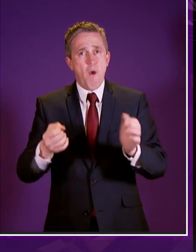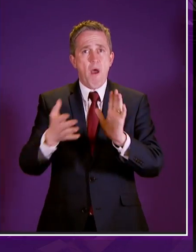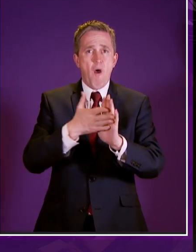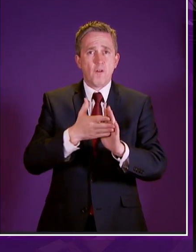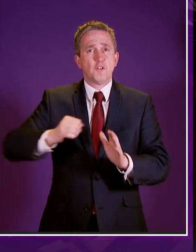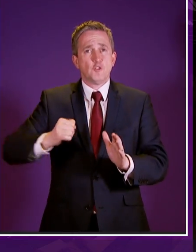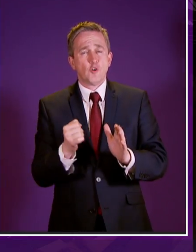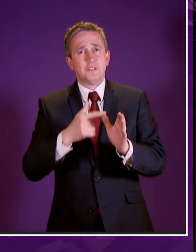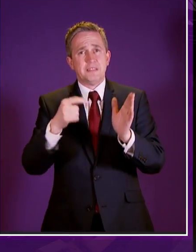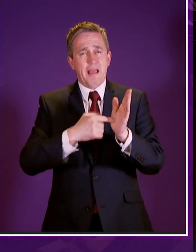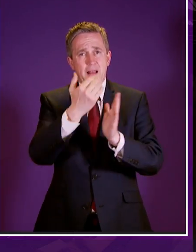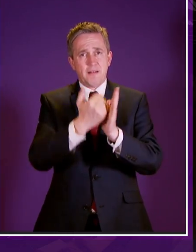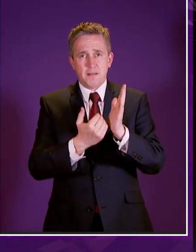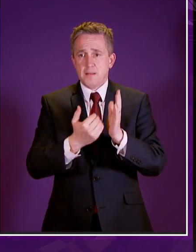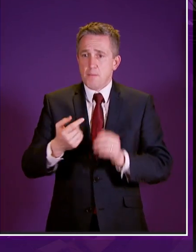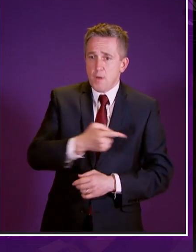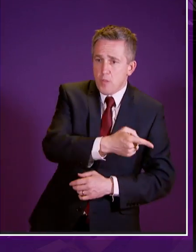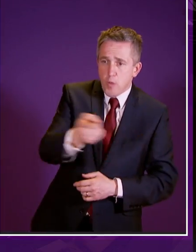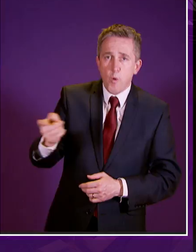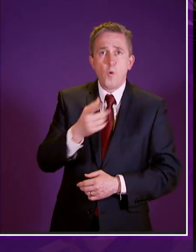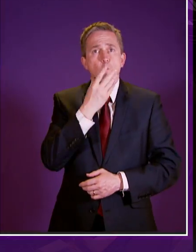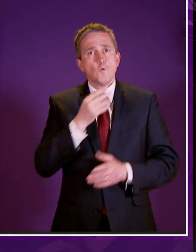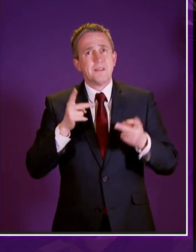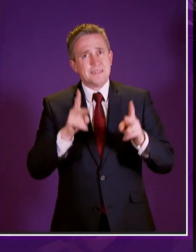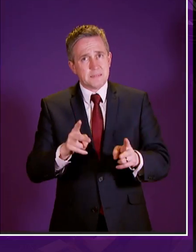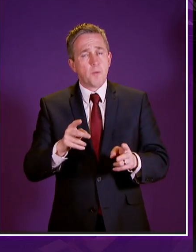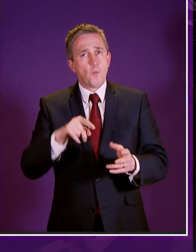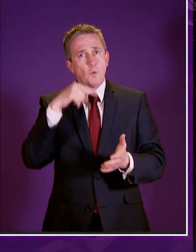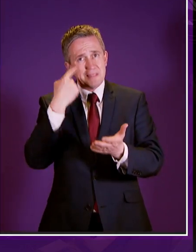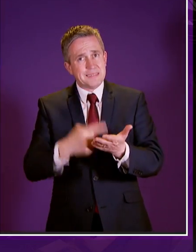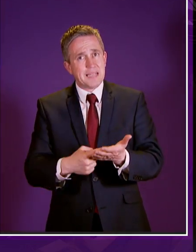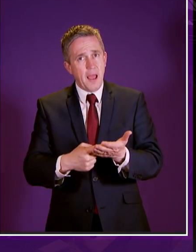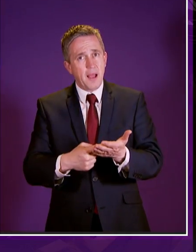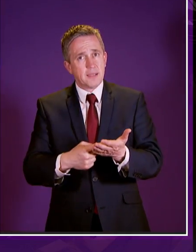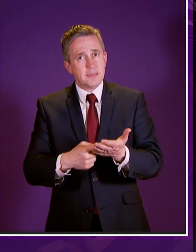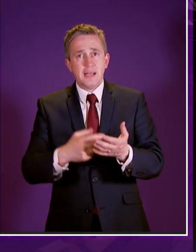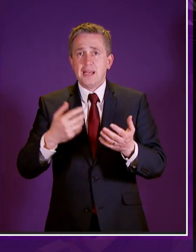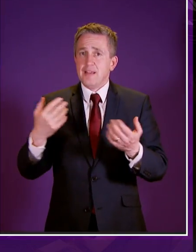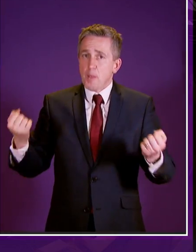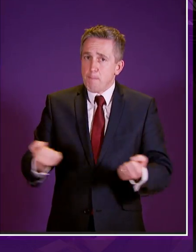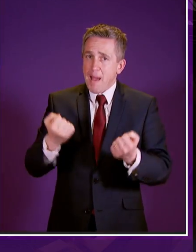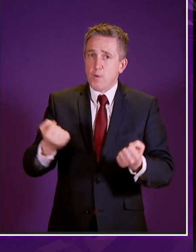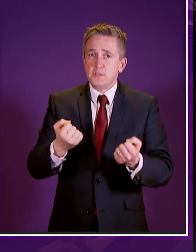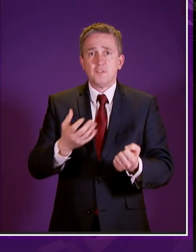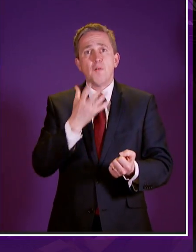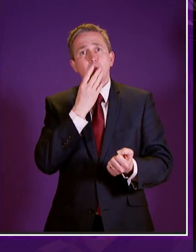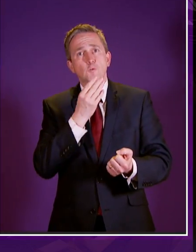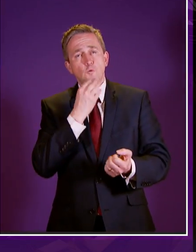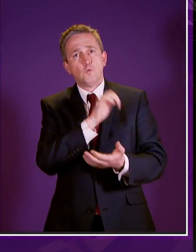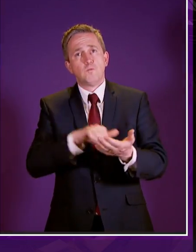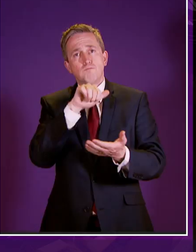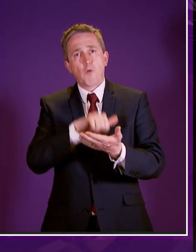the statute books it's for the people who experience the system to decide whether we have put those powers to good use